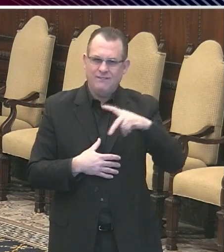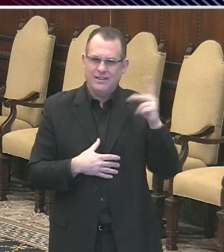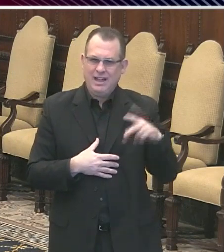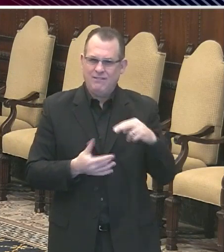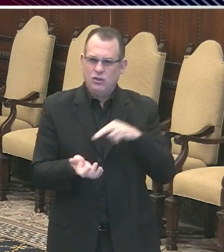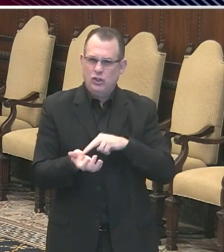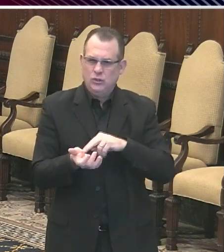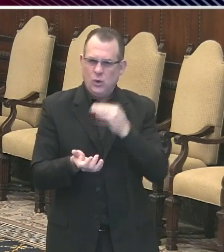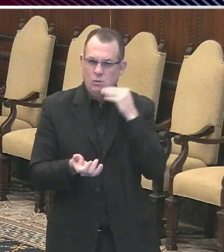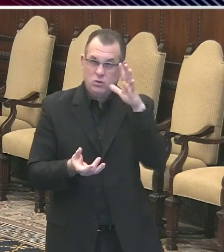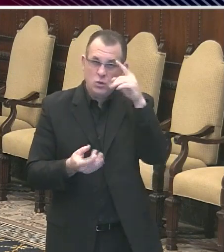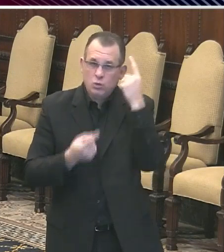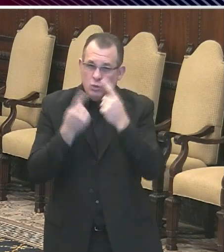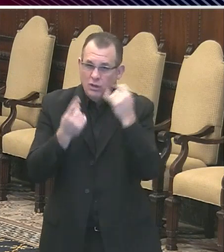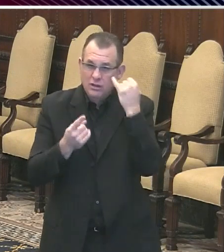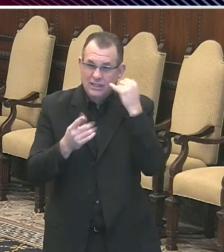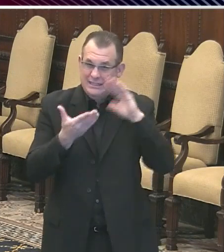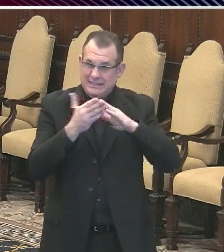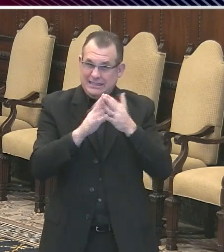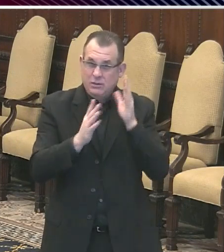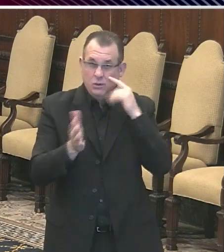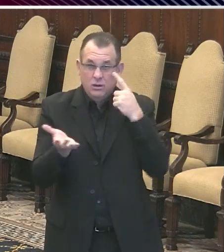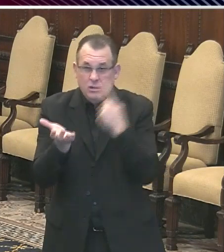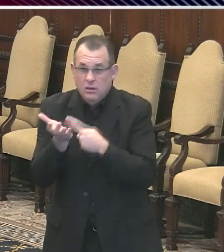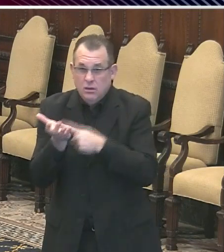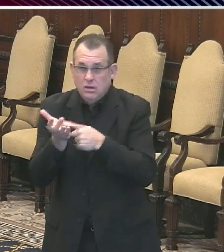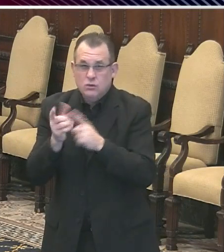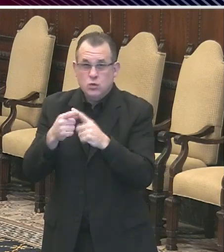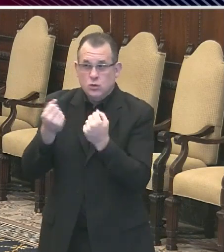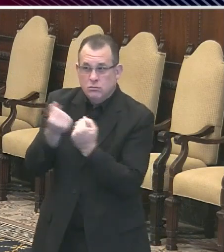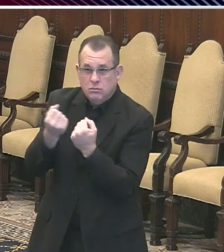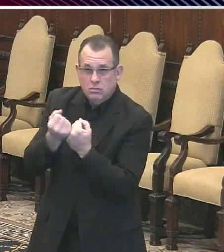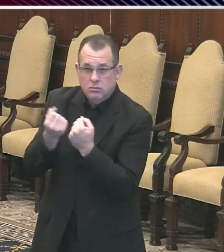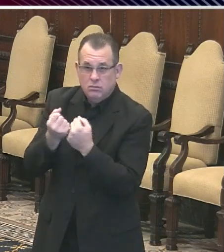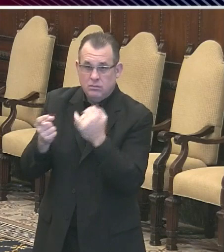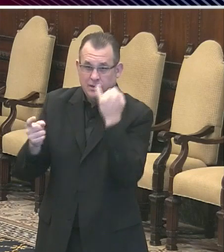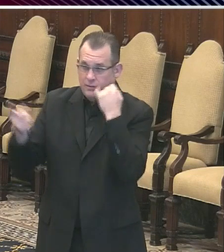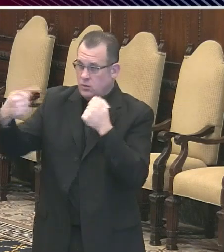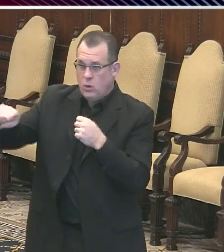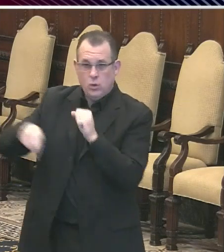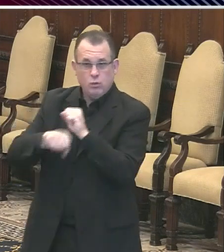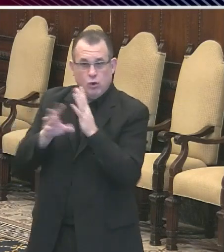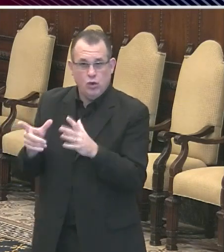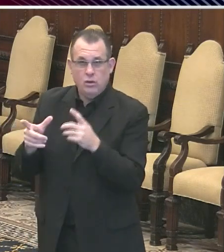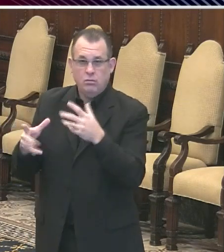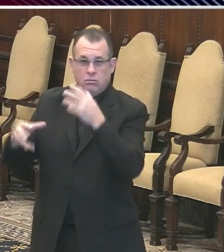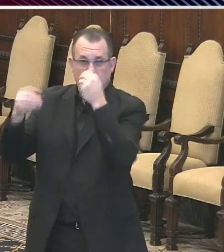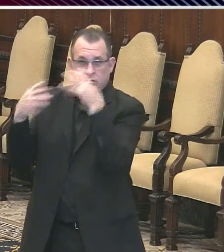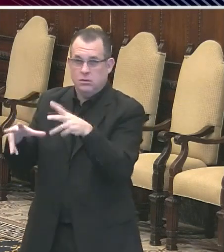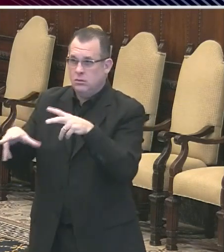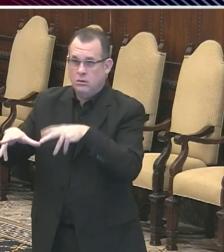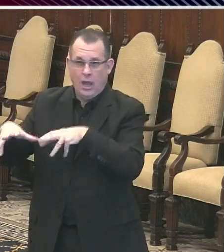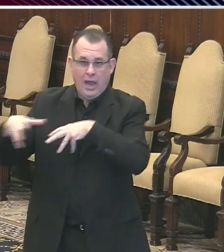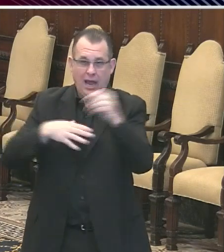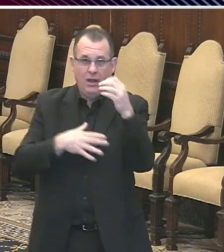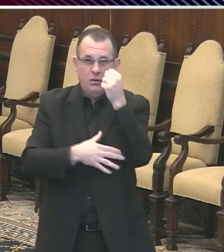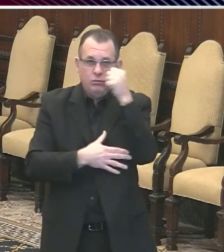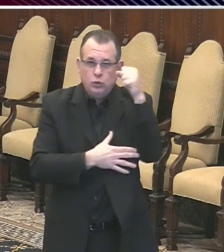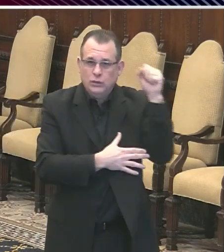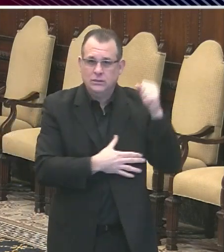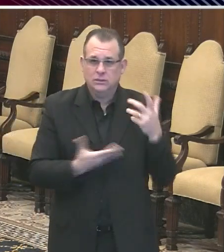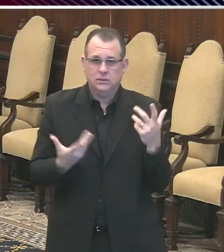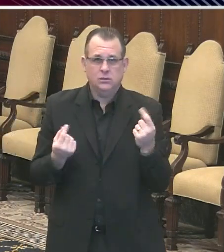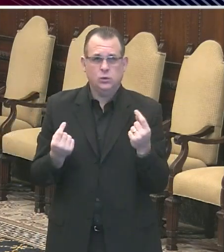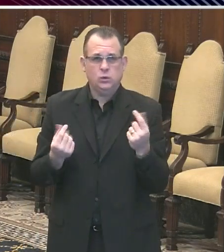talked at all about how to help if the workers do walk out at that facility? Yes. So we have multiple contingency